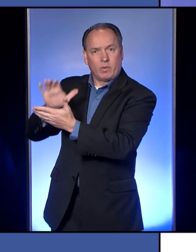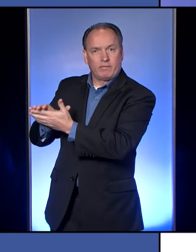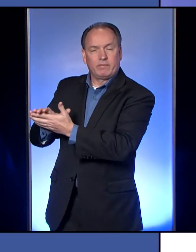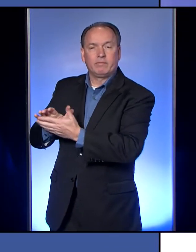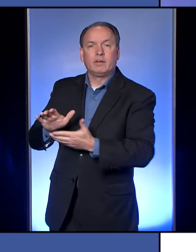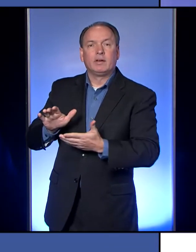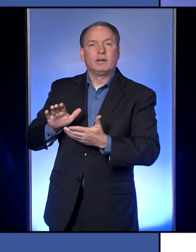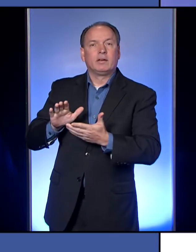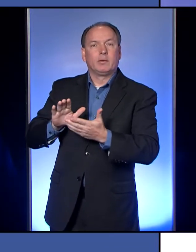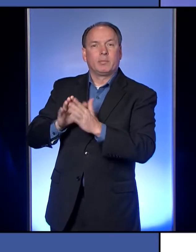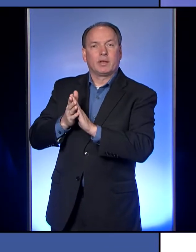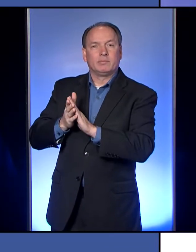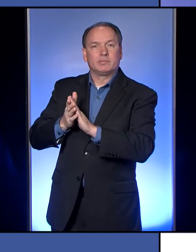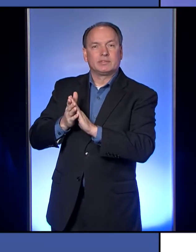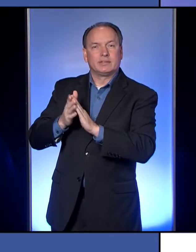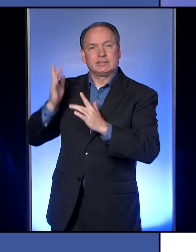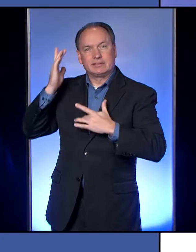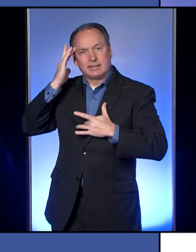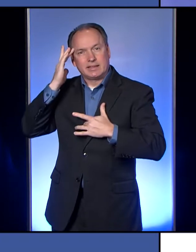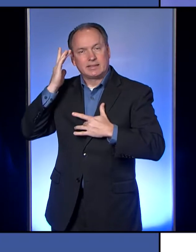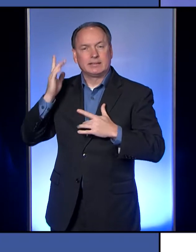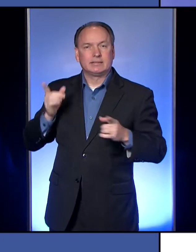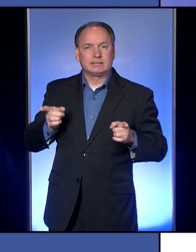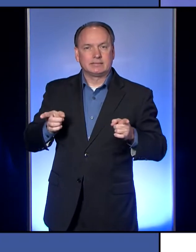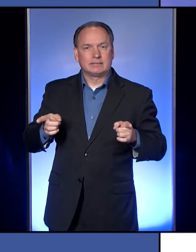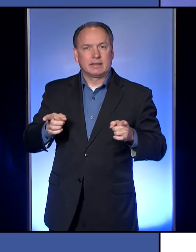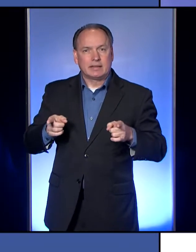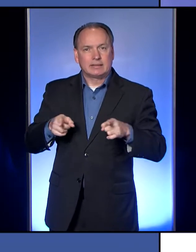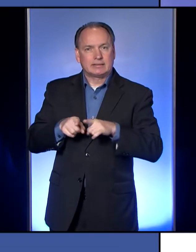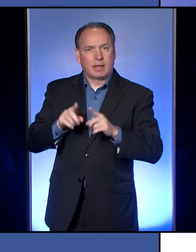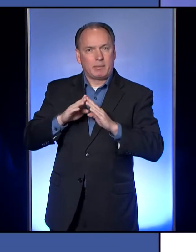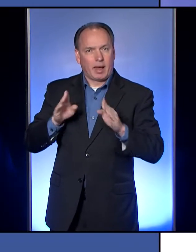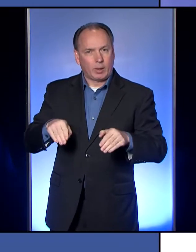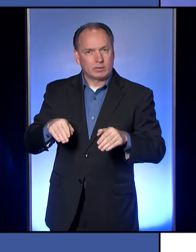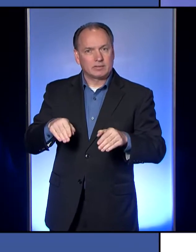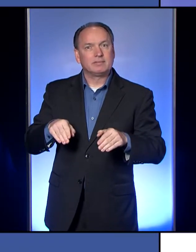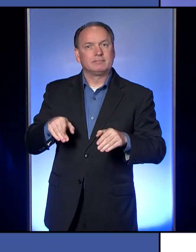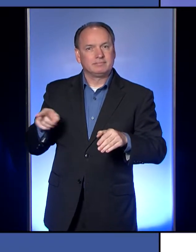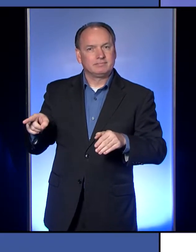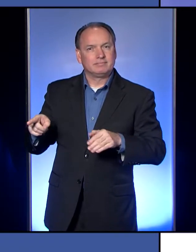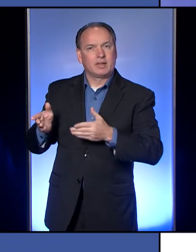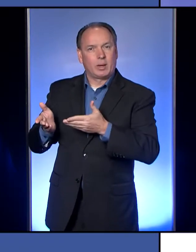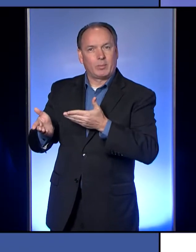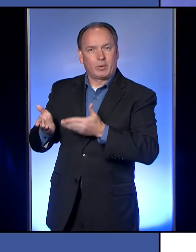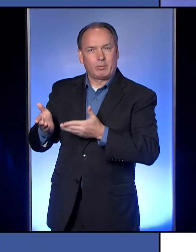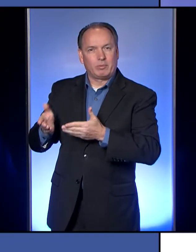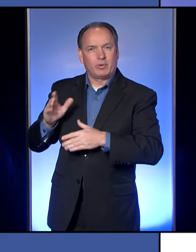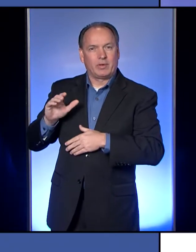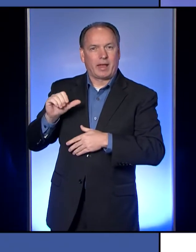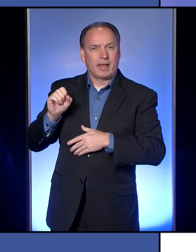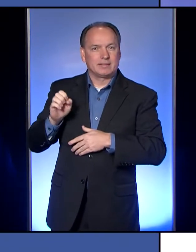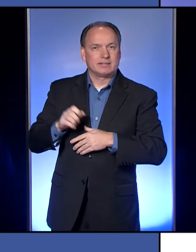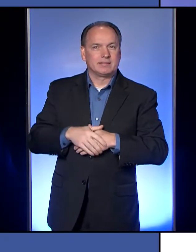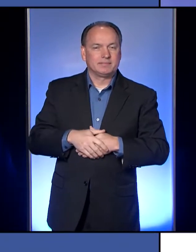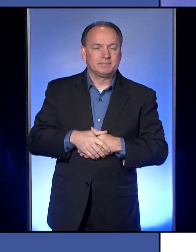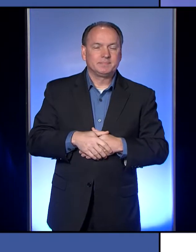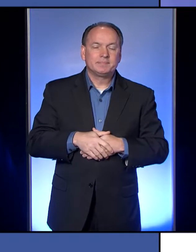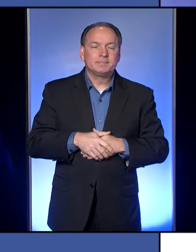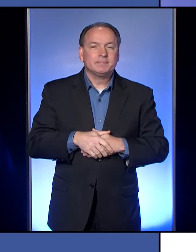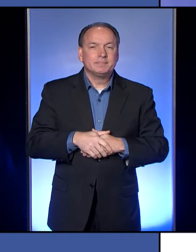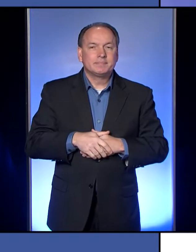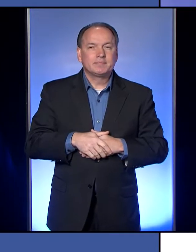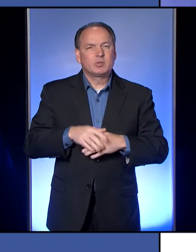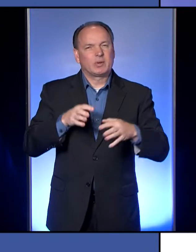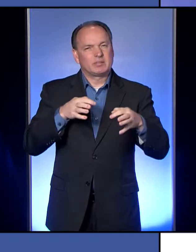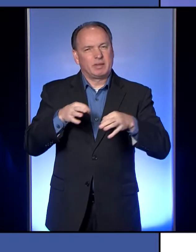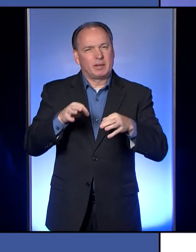Often they're told you don't need to go get tested. But you are a probable case. So I just want to explain that a little bit